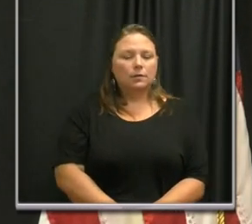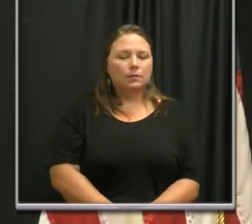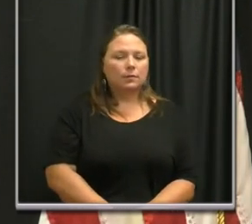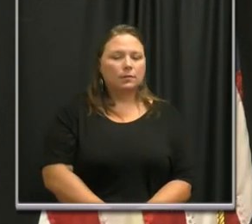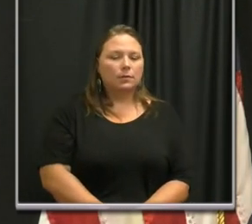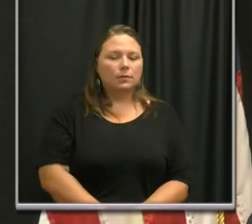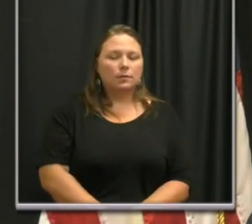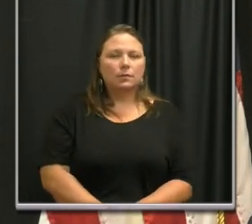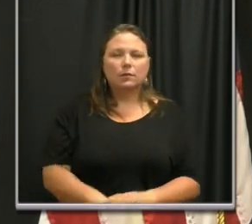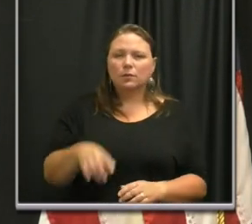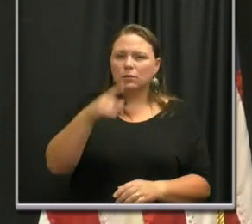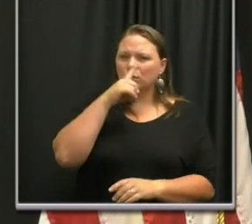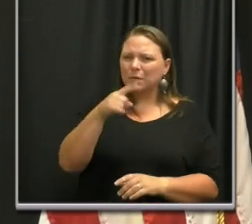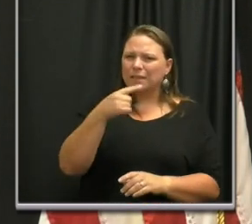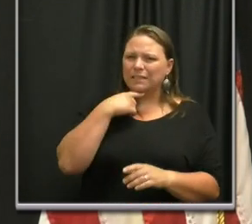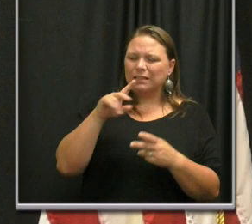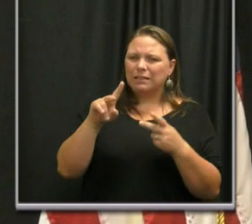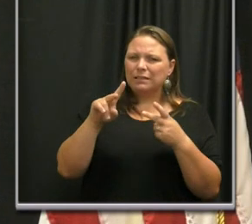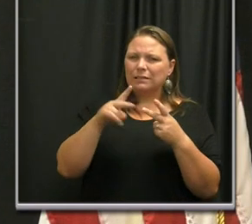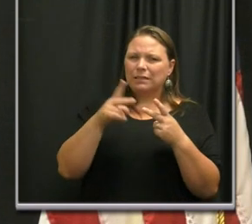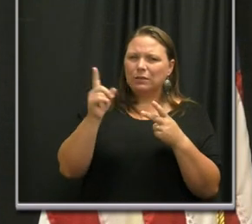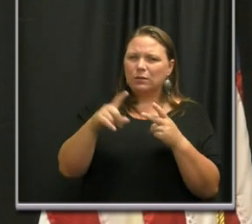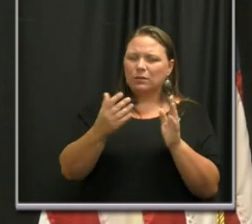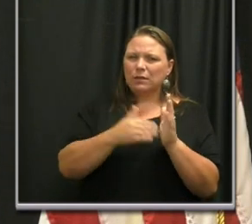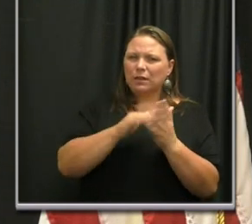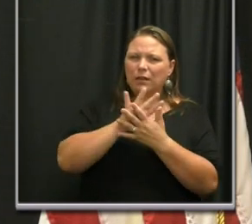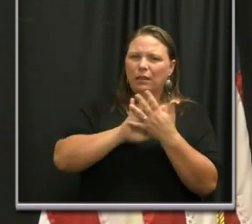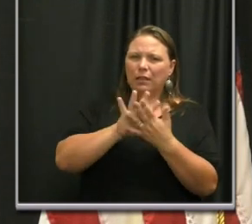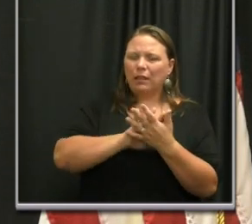I'm sorry, Ian, do you mind repeating your question?